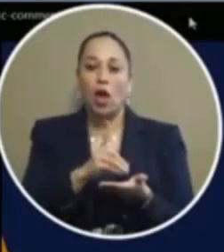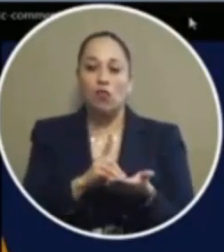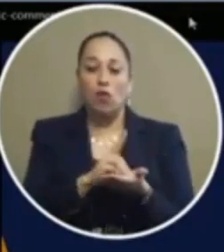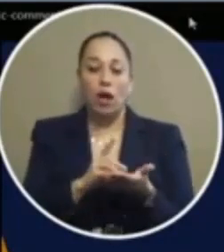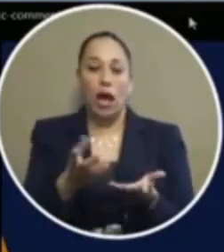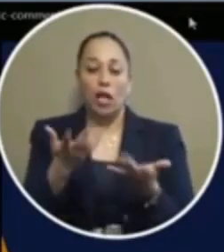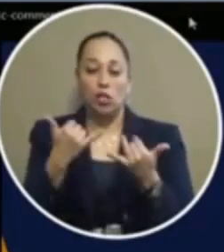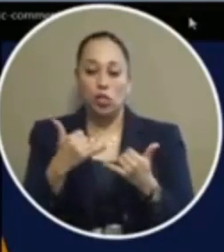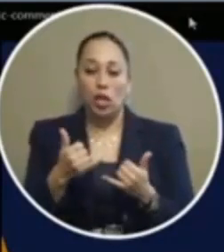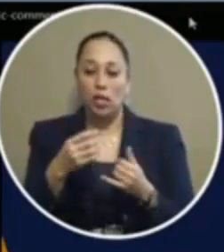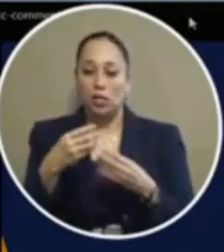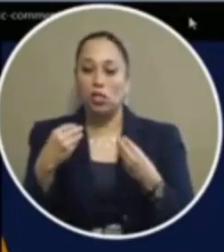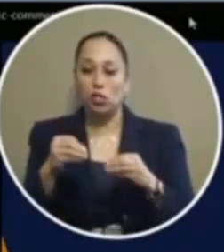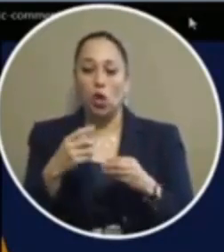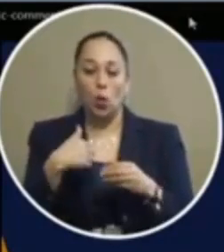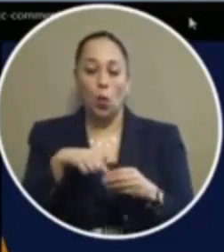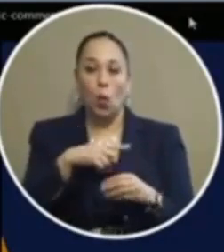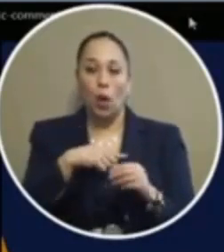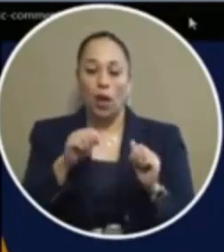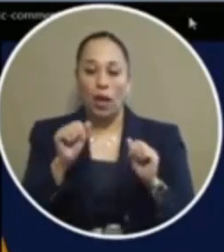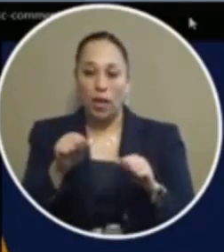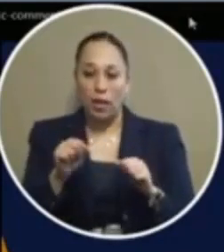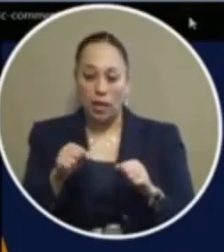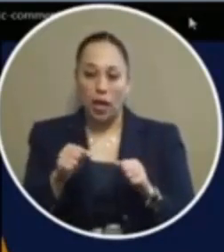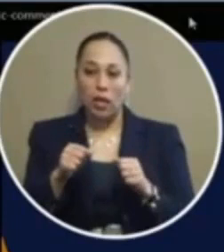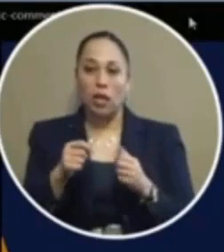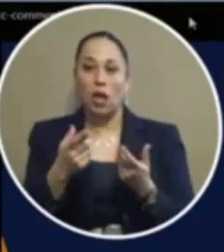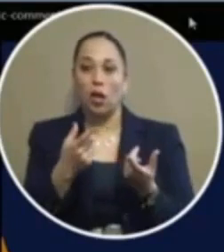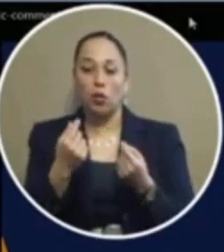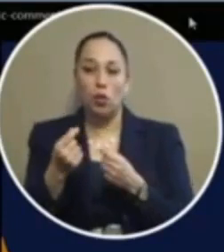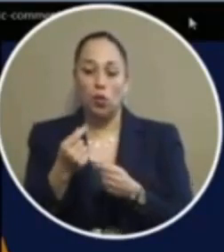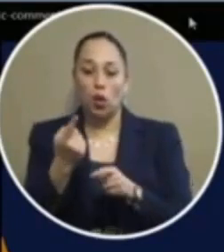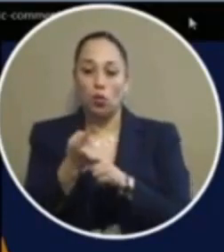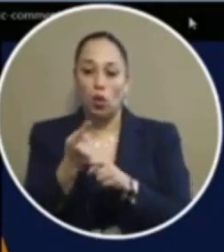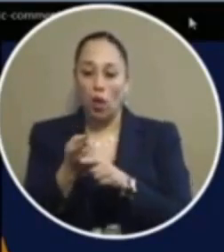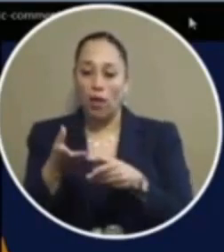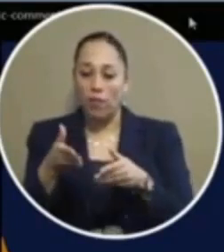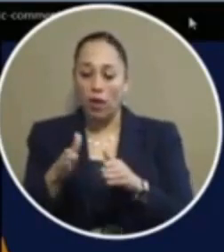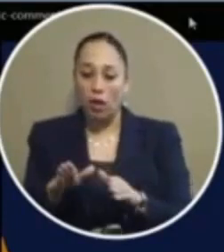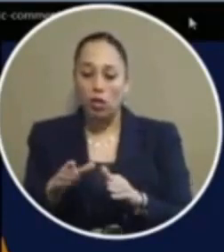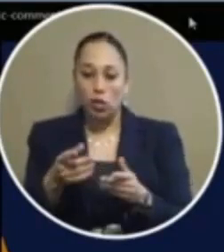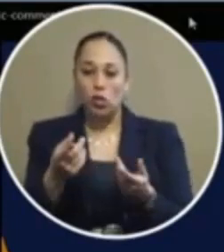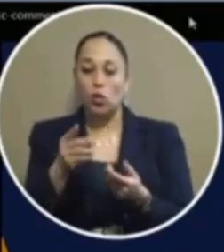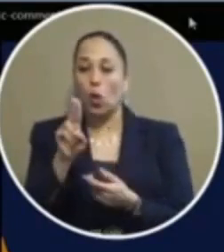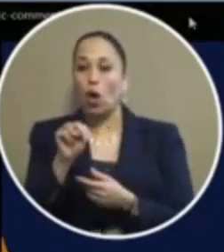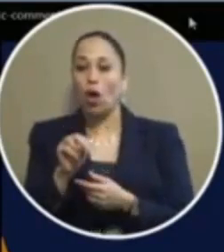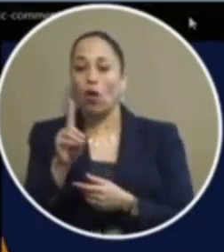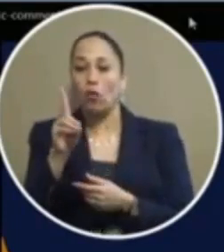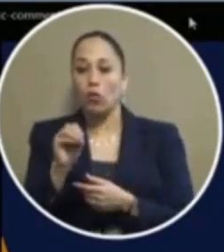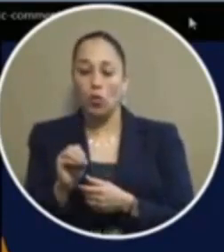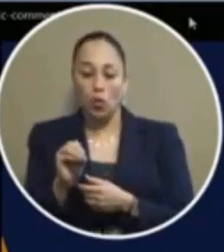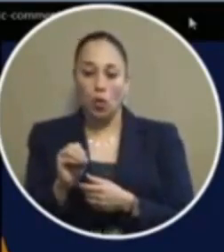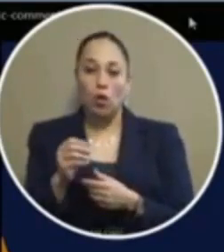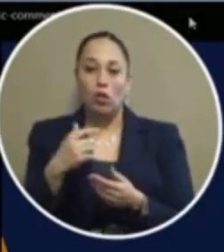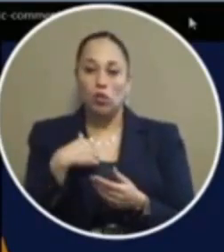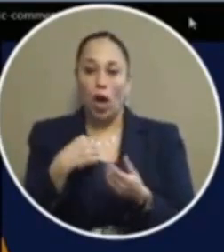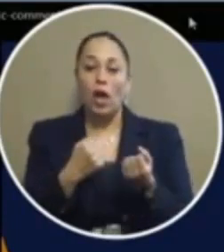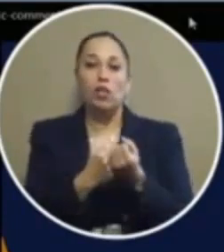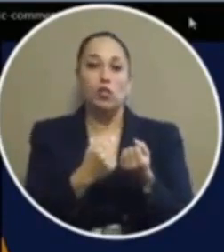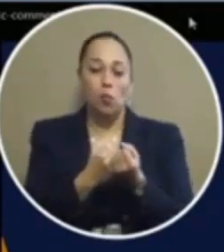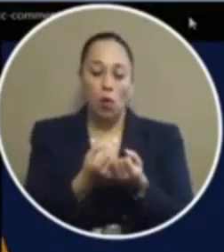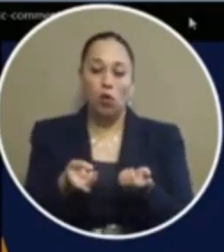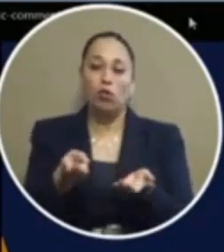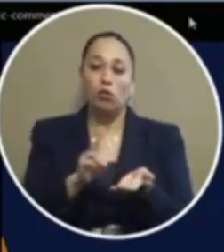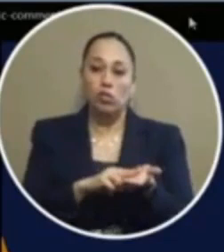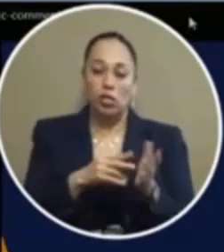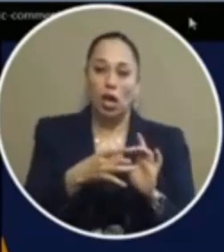an historic day where the city council makes a move in the right direction to to undo wrongs and so i do support sign release